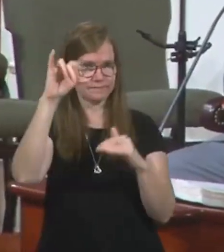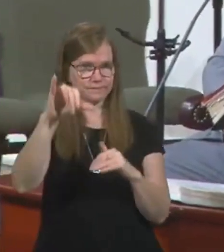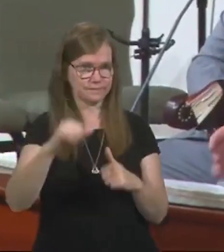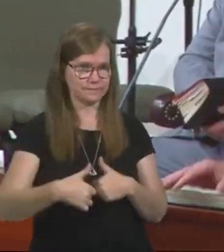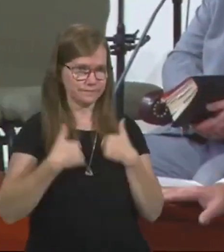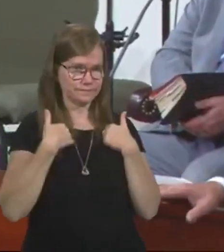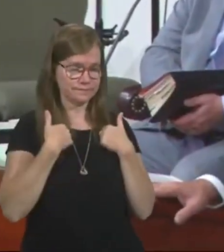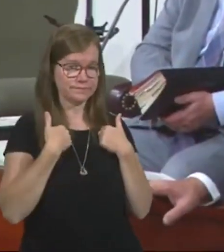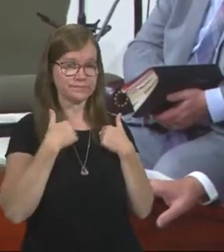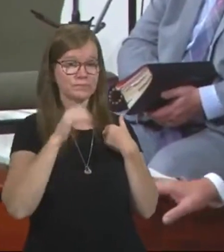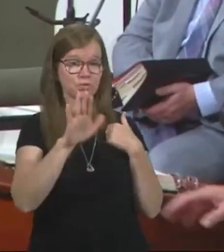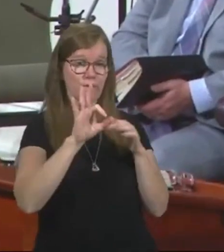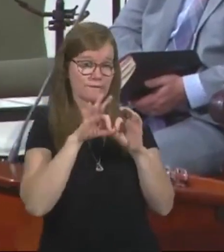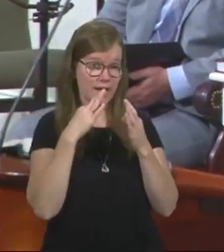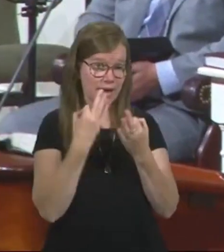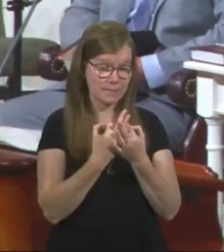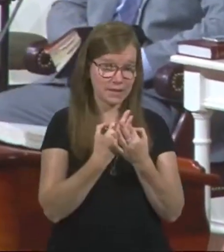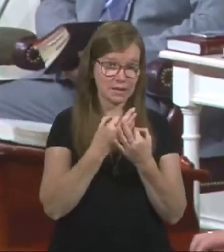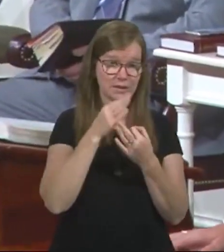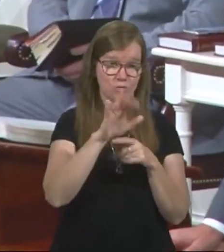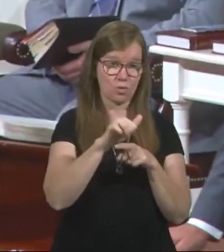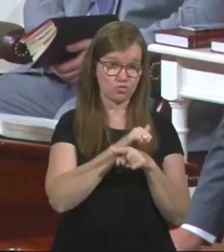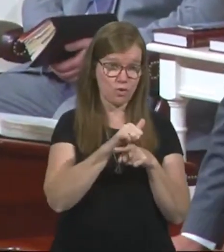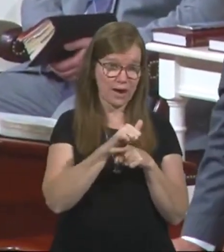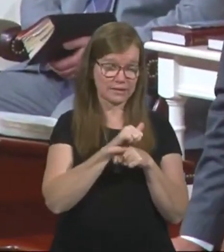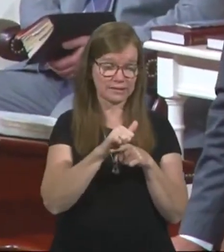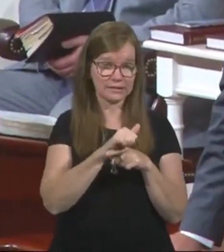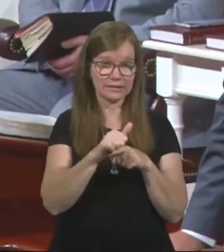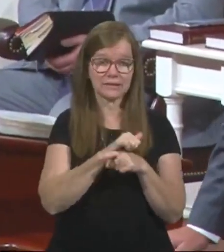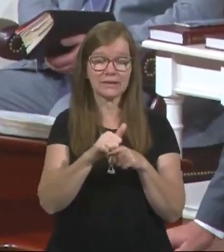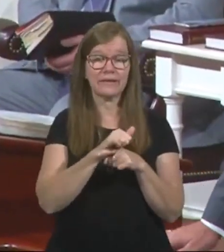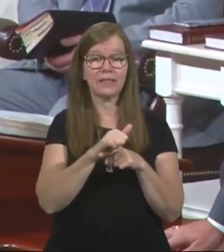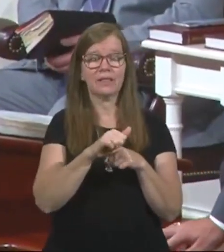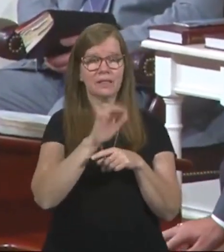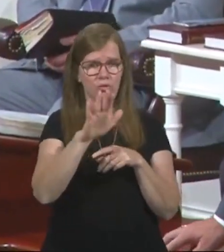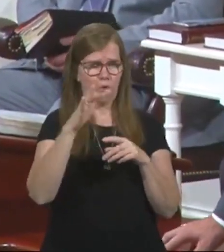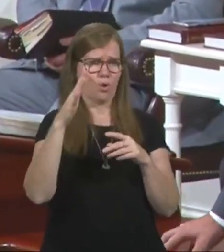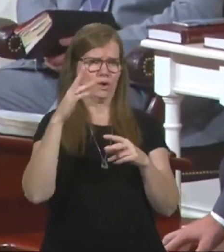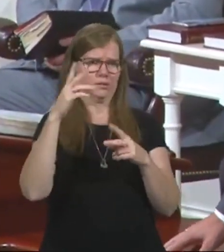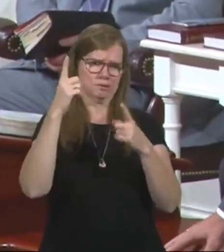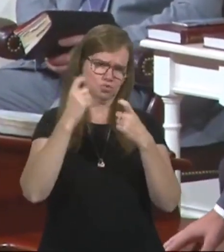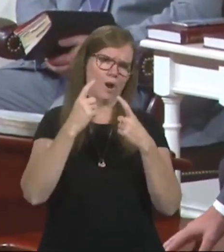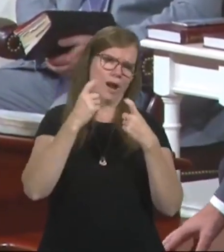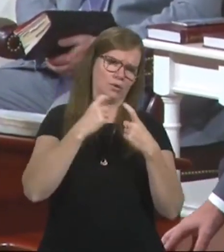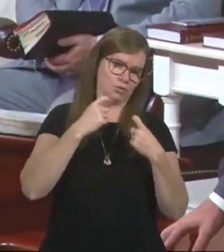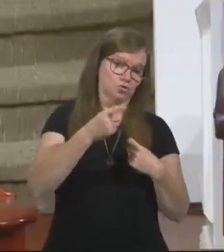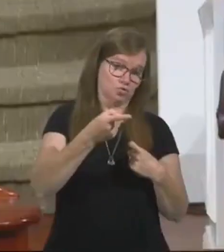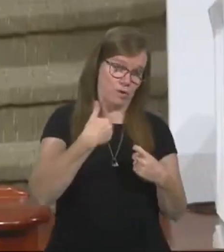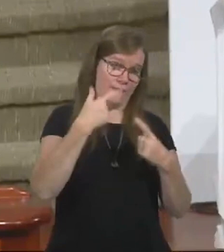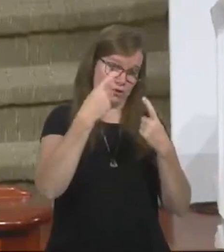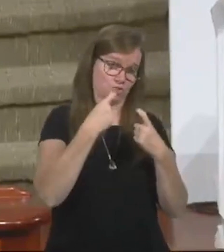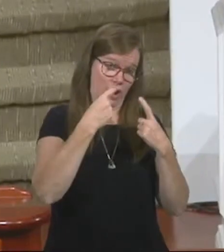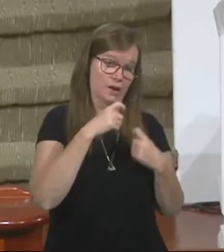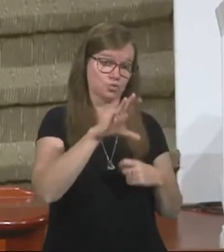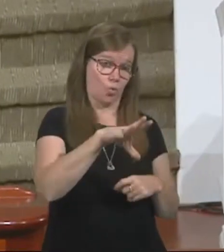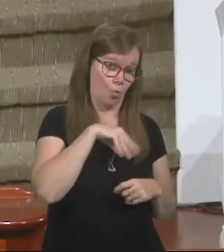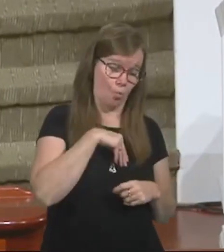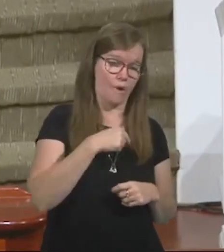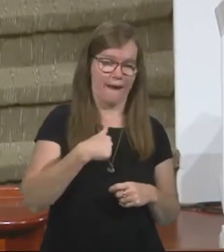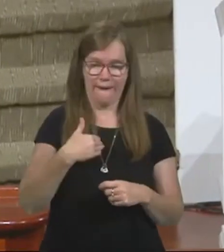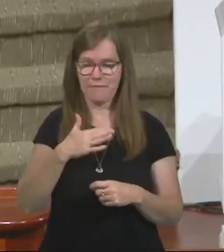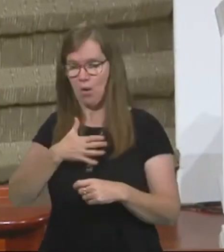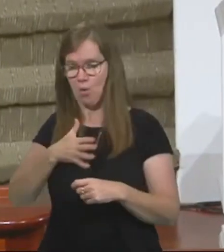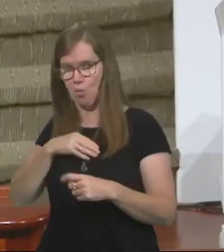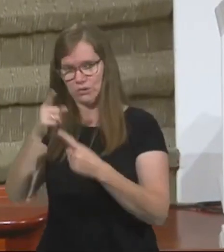Your tribe, your family, your training, even your trials. You have trials that are unique to you and I have trials